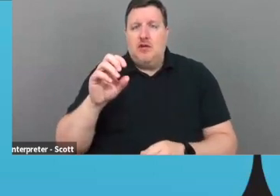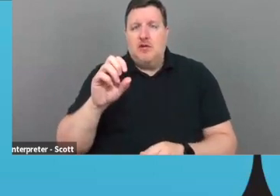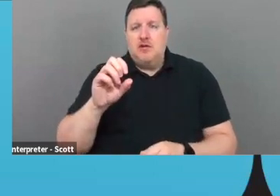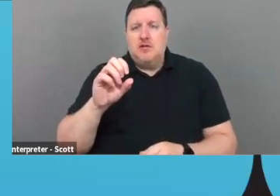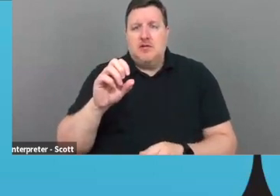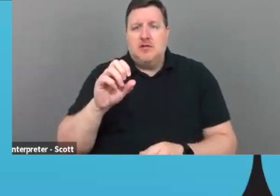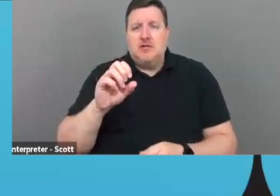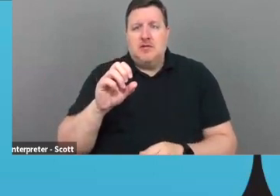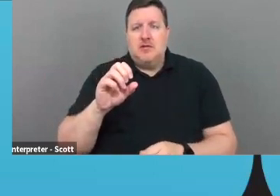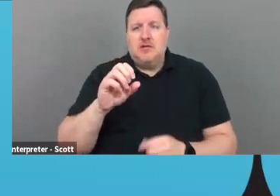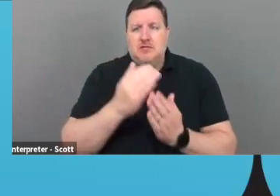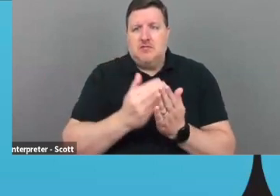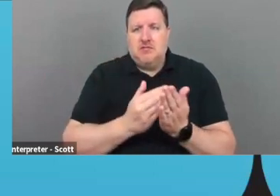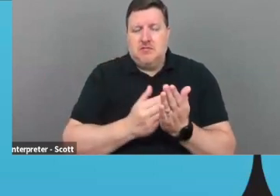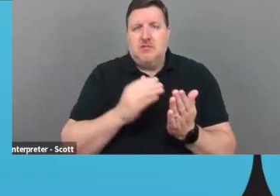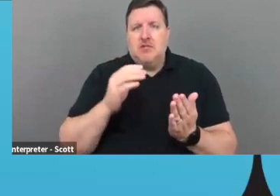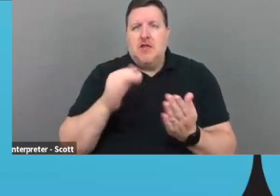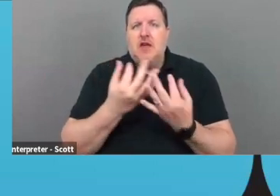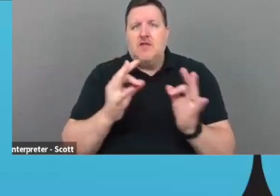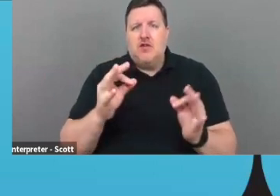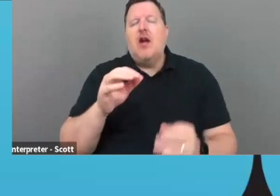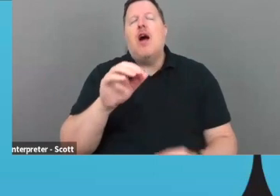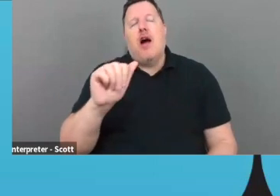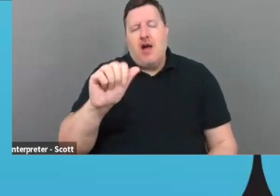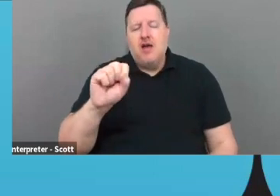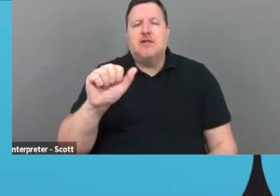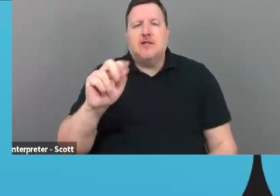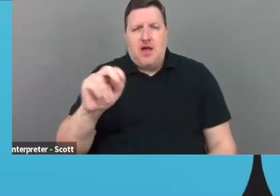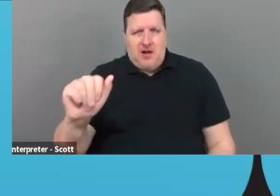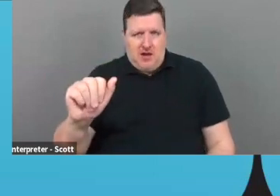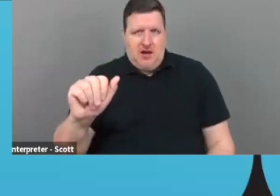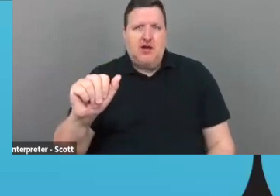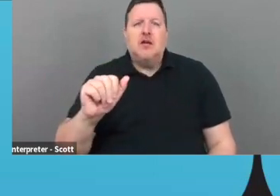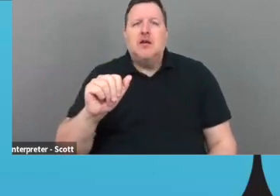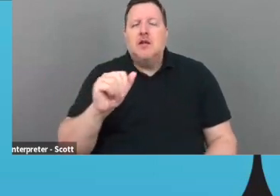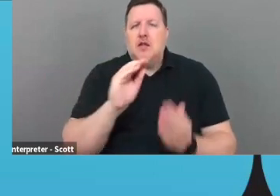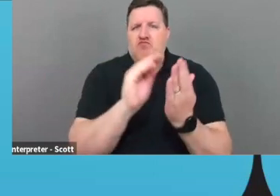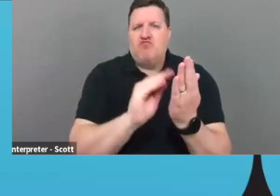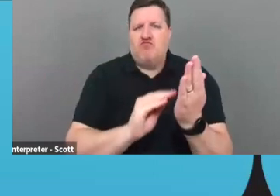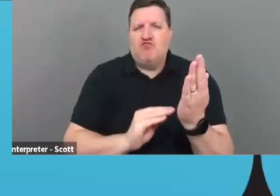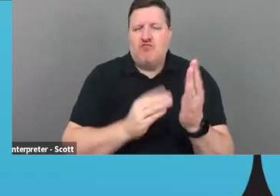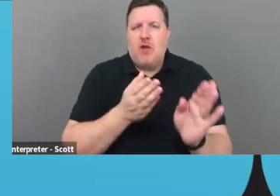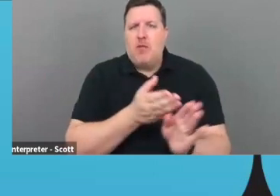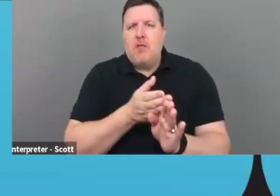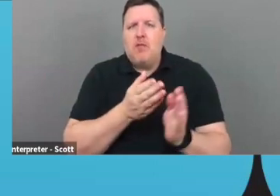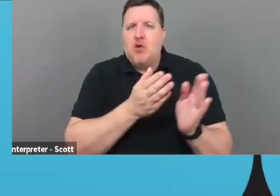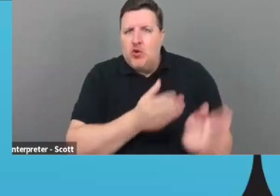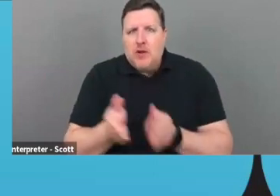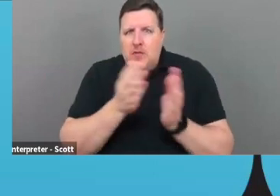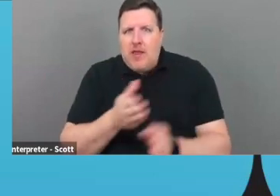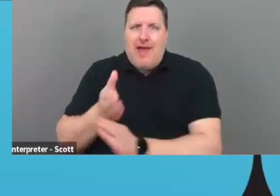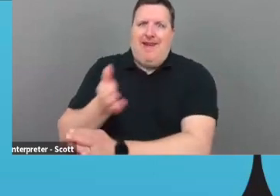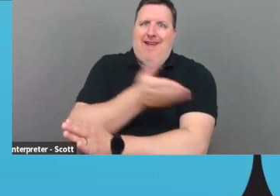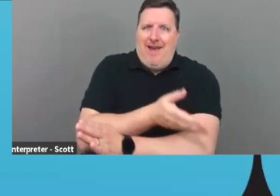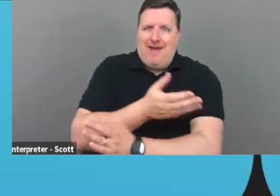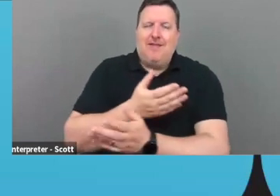what I need to do. I love the free version of a sauna. It lets you track things. Um, there are other things that you can use.